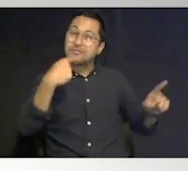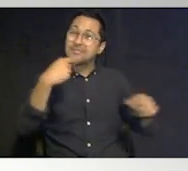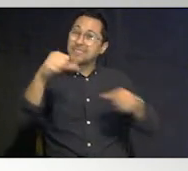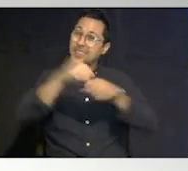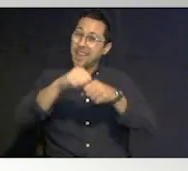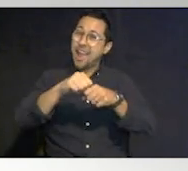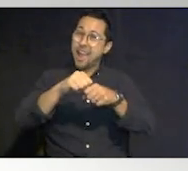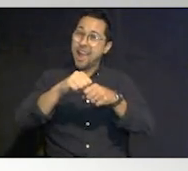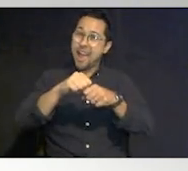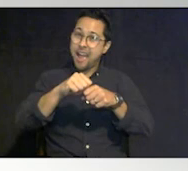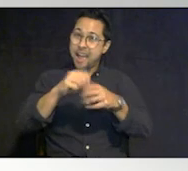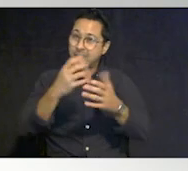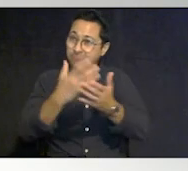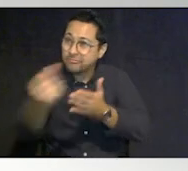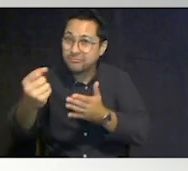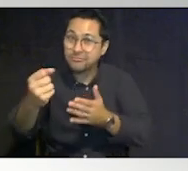happen